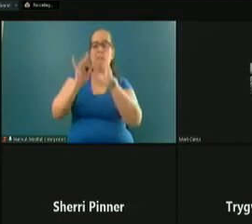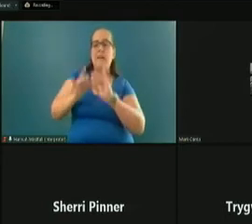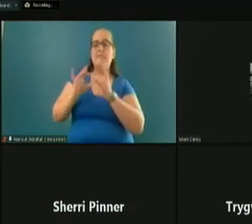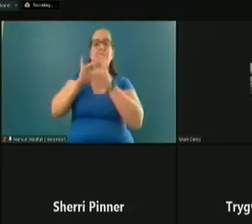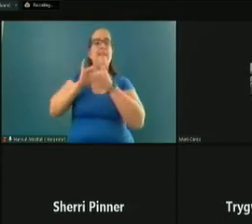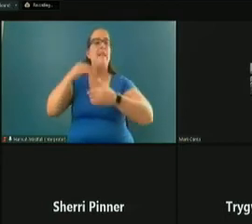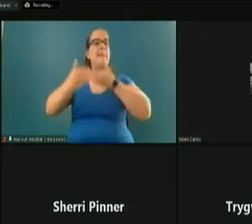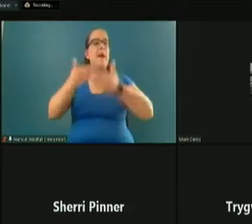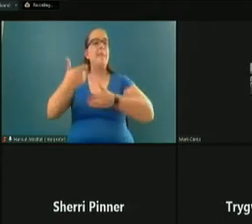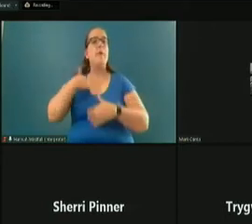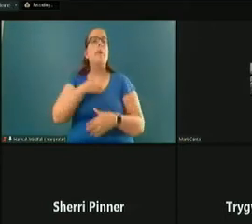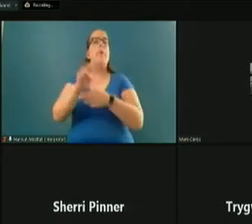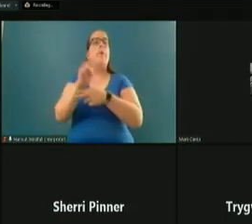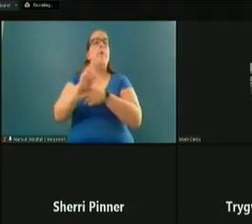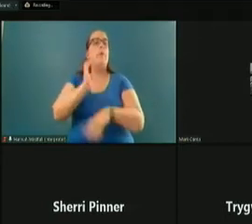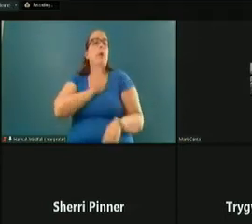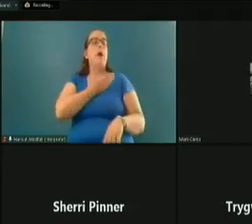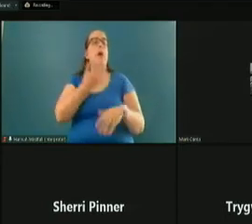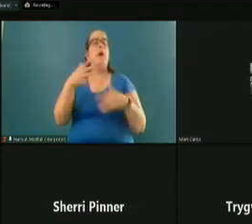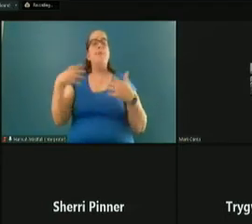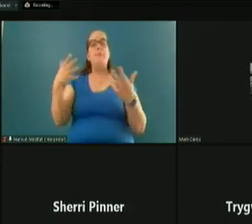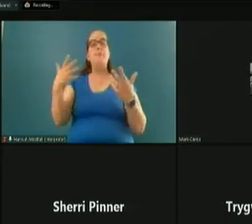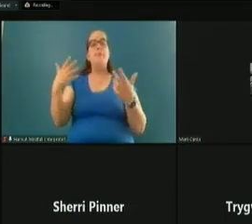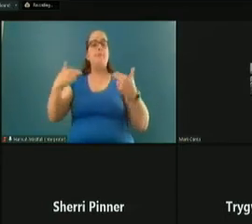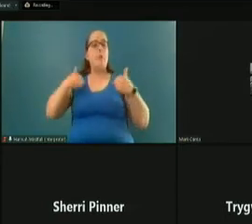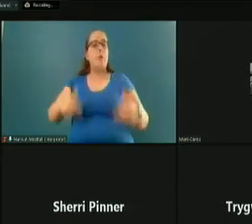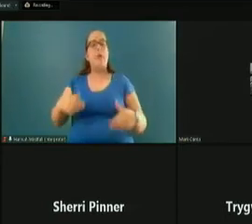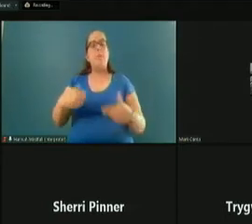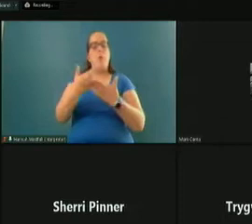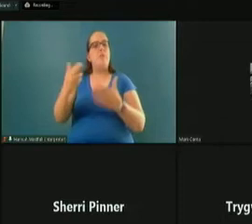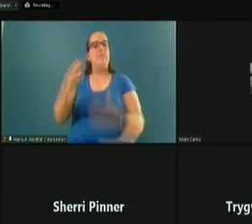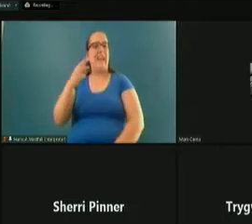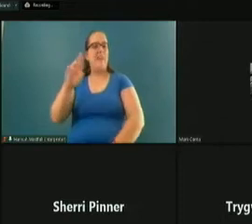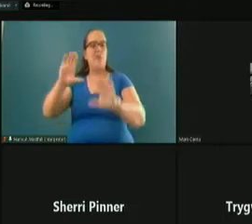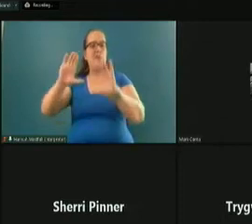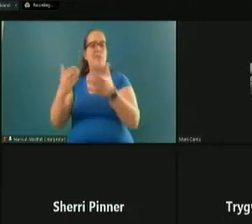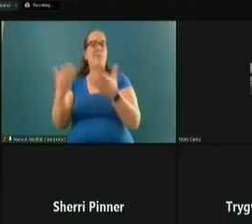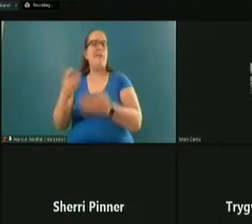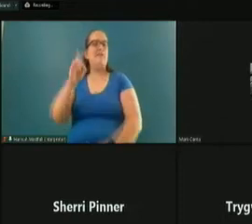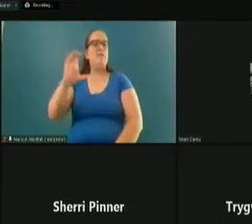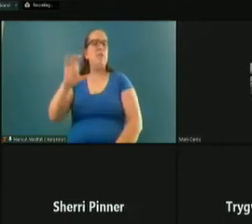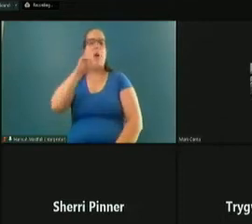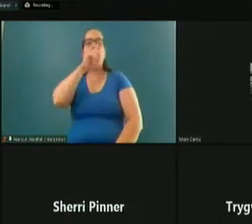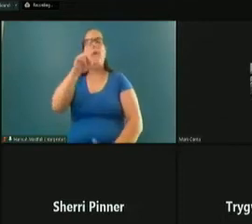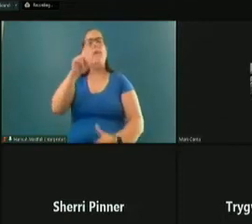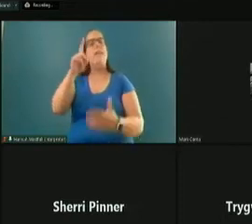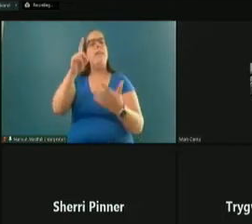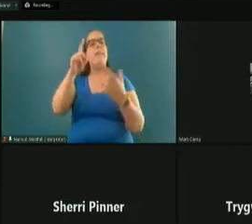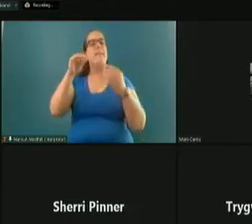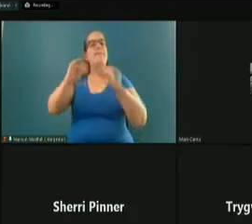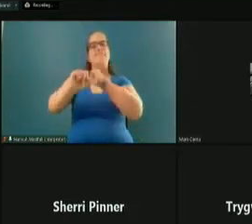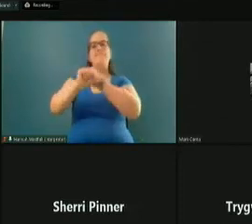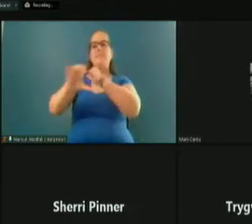We're using our human resources group here at Deschutes County to really put the advertisement